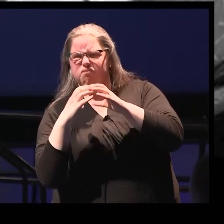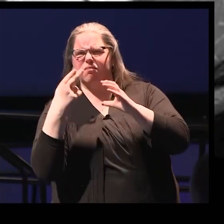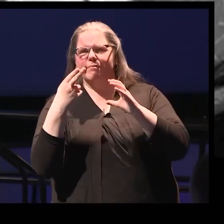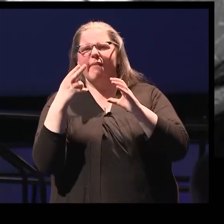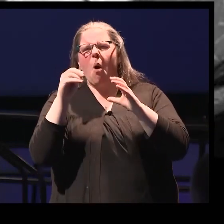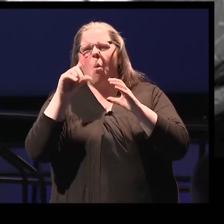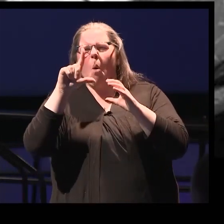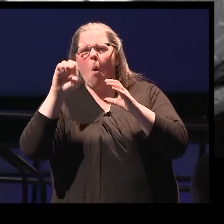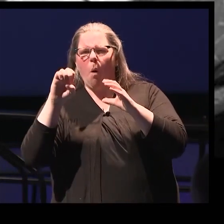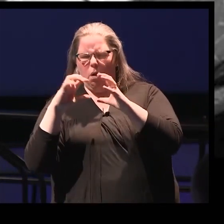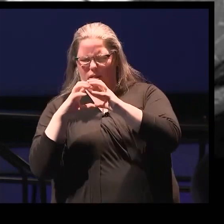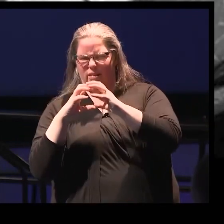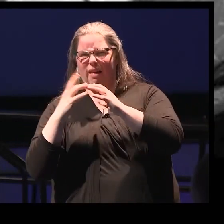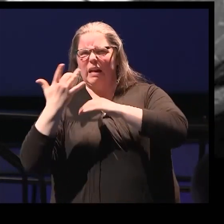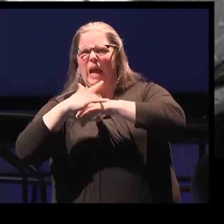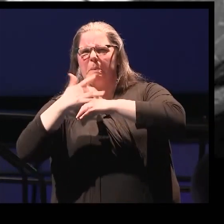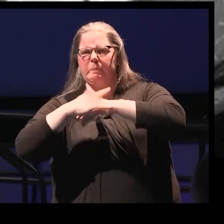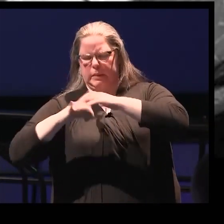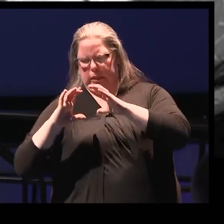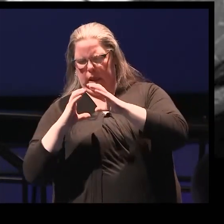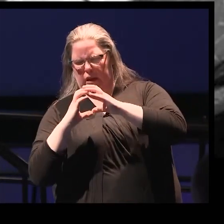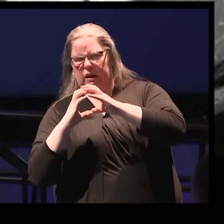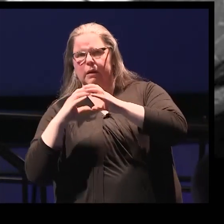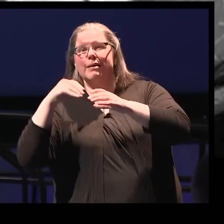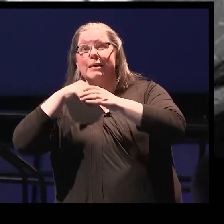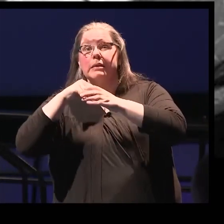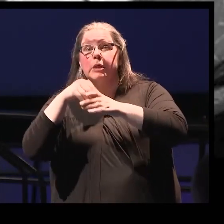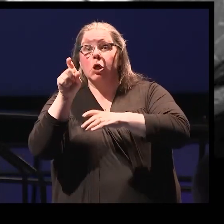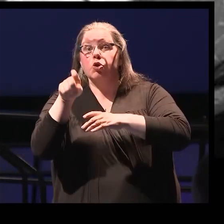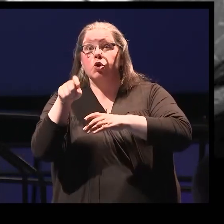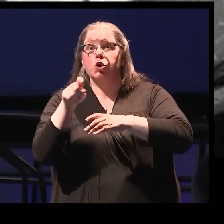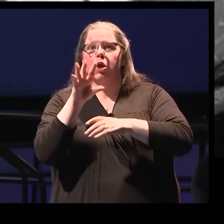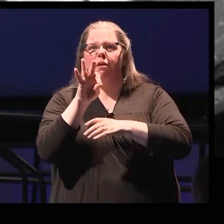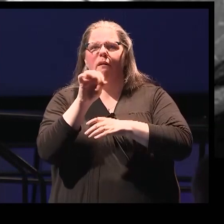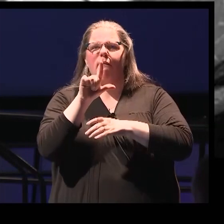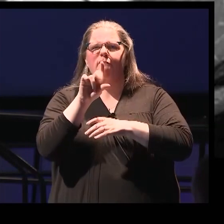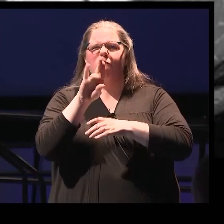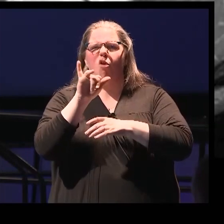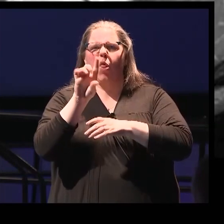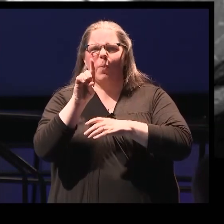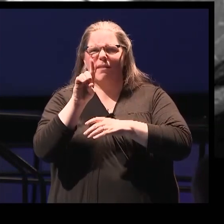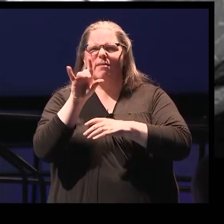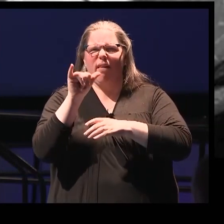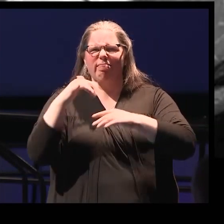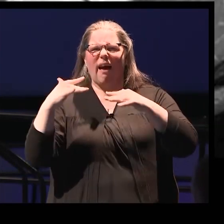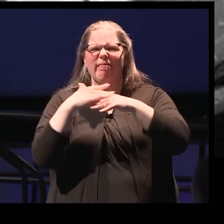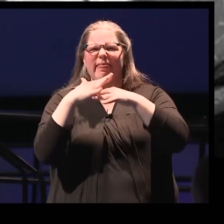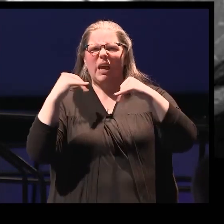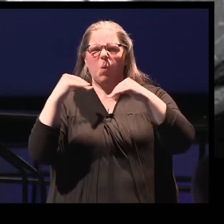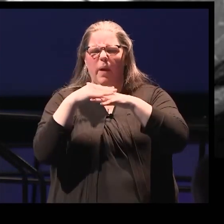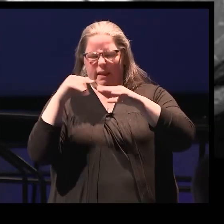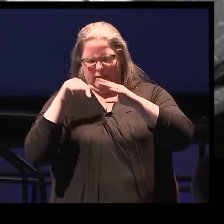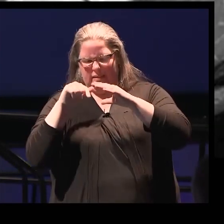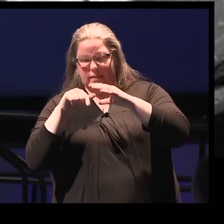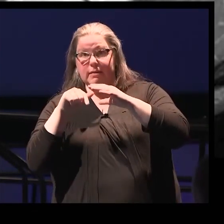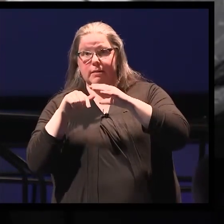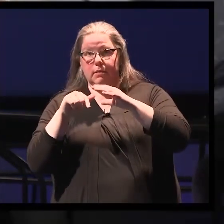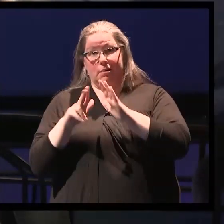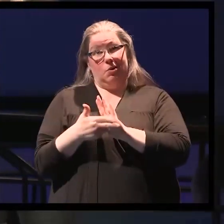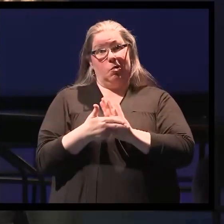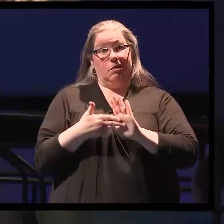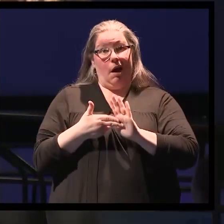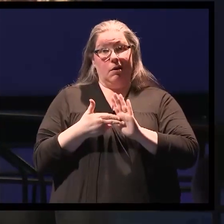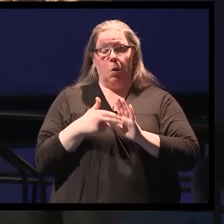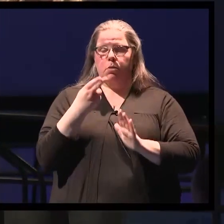the holes in the brain that contain and generate brain fluid. So this patient has a diagnosis of adult hydrocephalus,